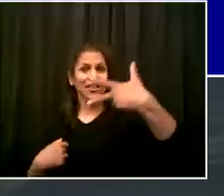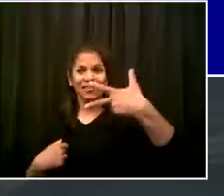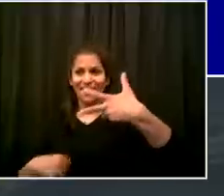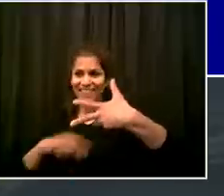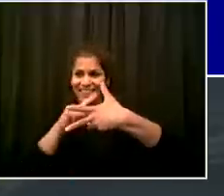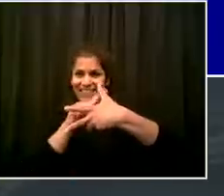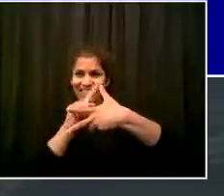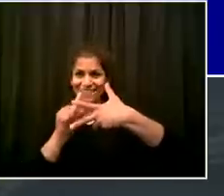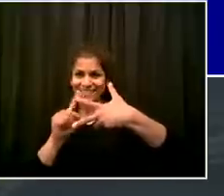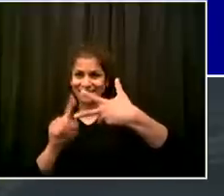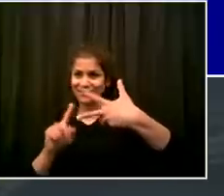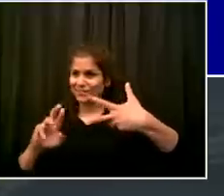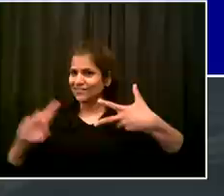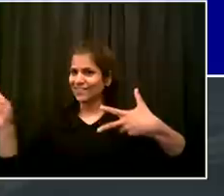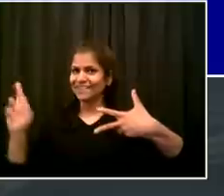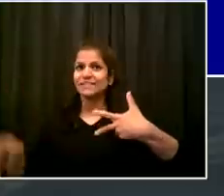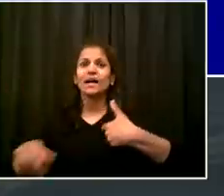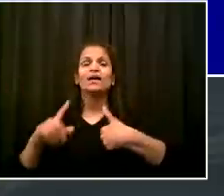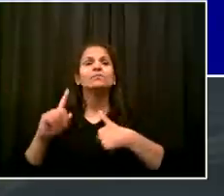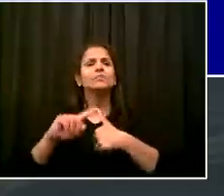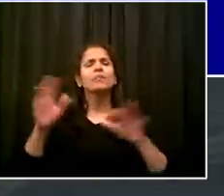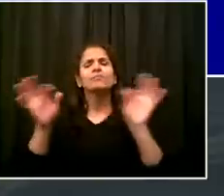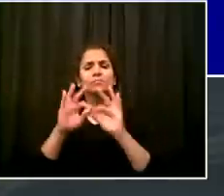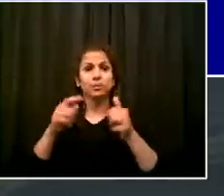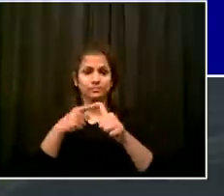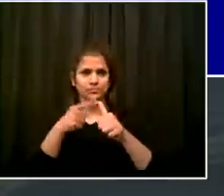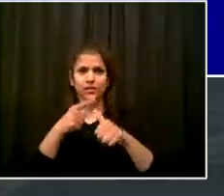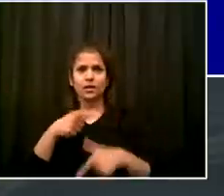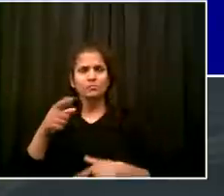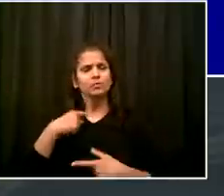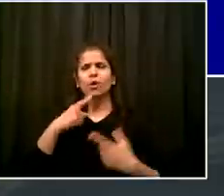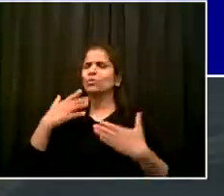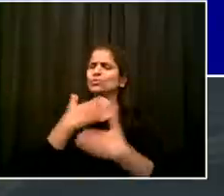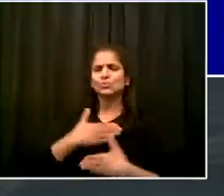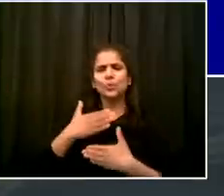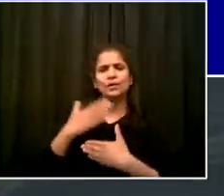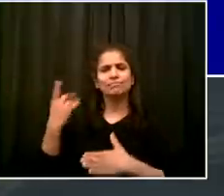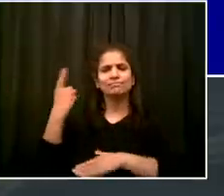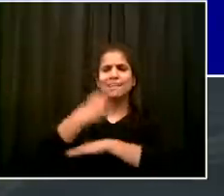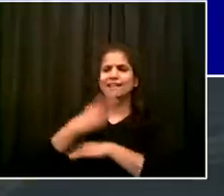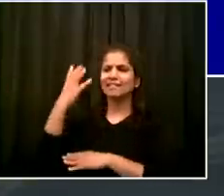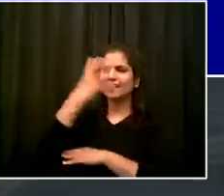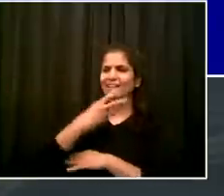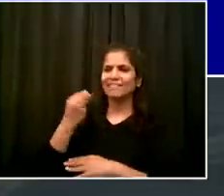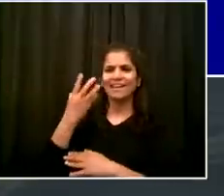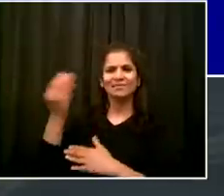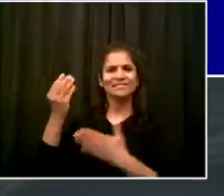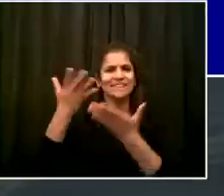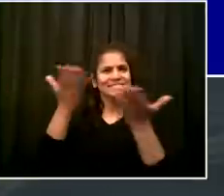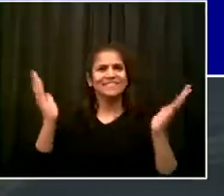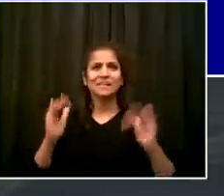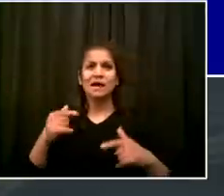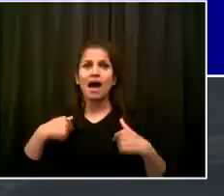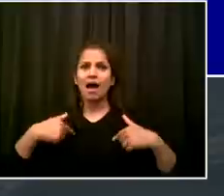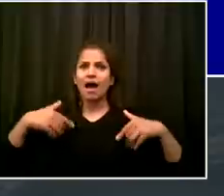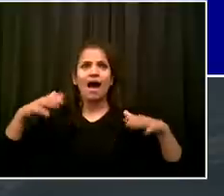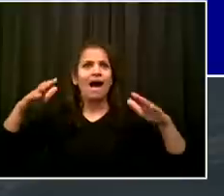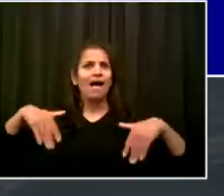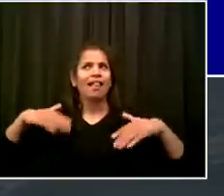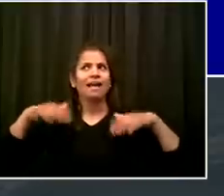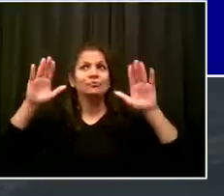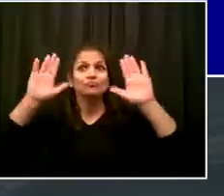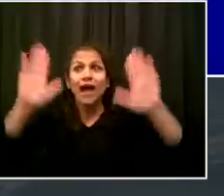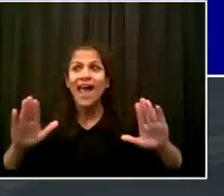It's a pretty good day. Again, I want us to get to great days, but it's definitely a good day because